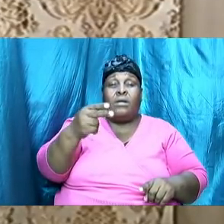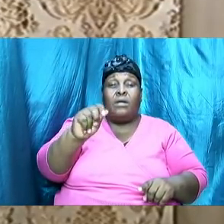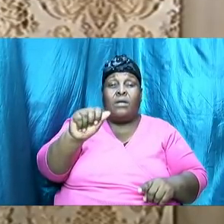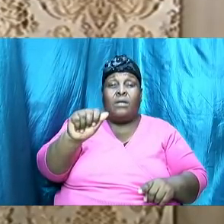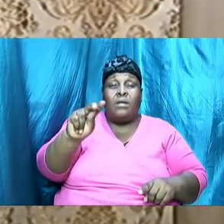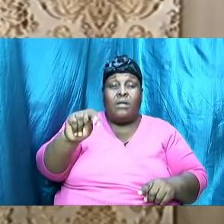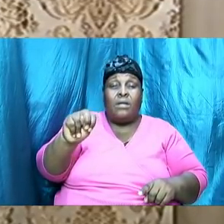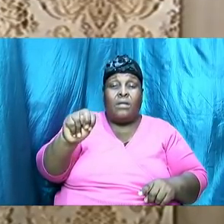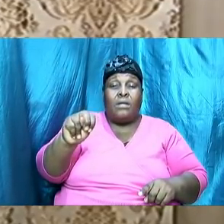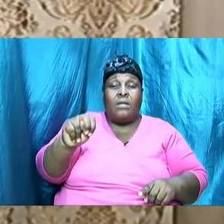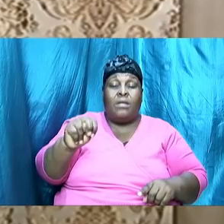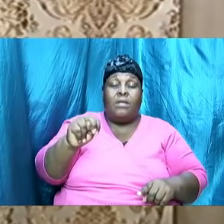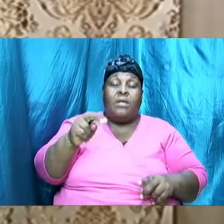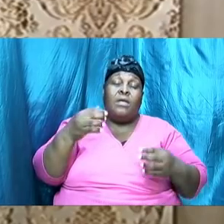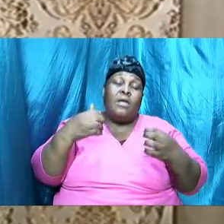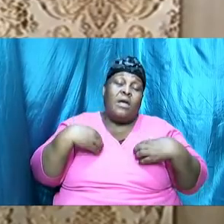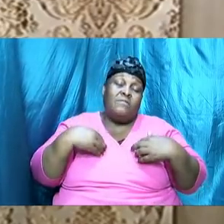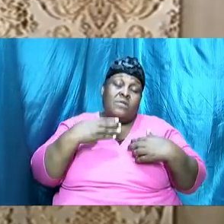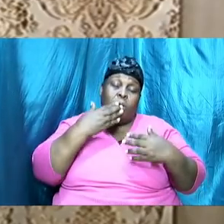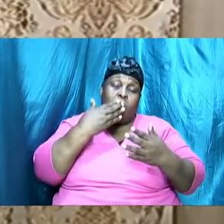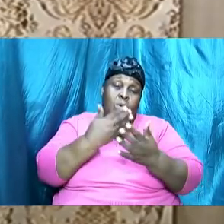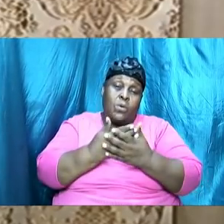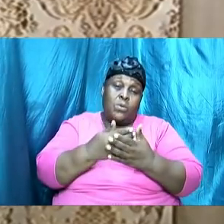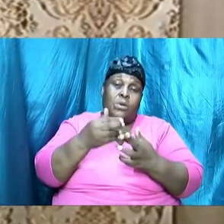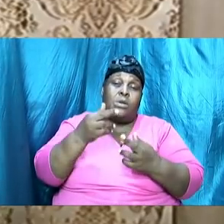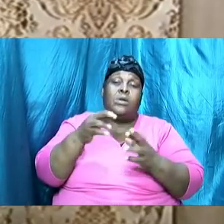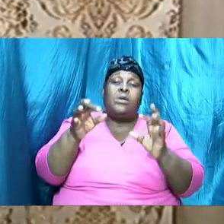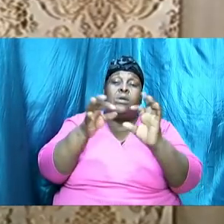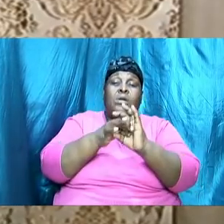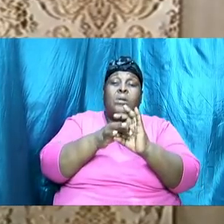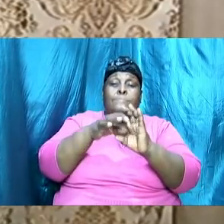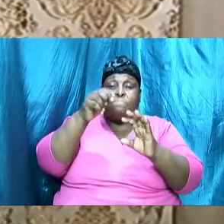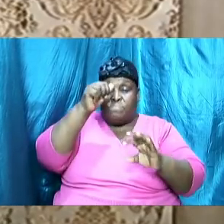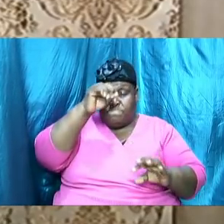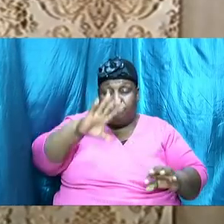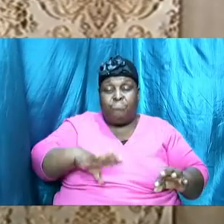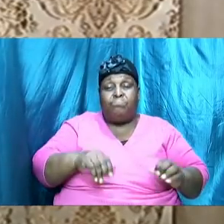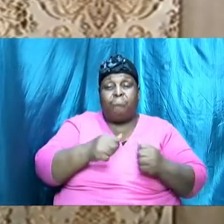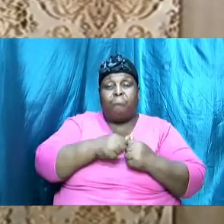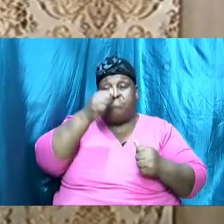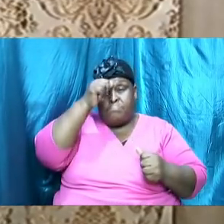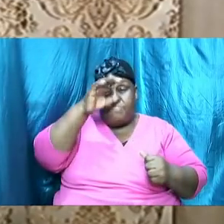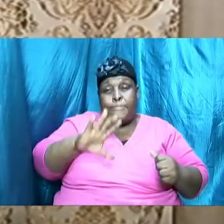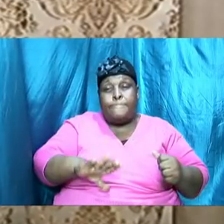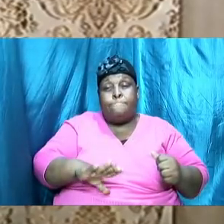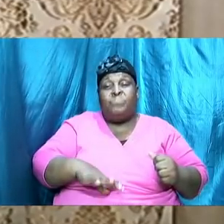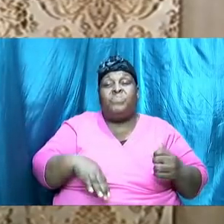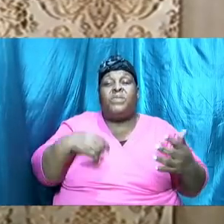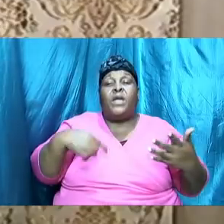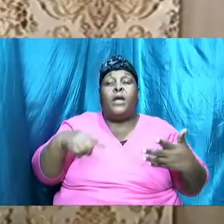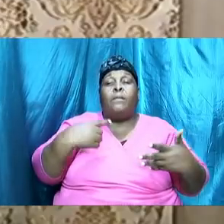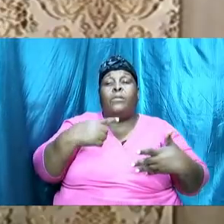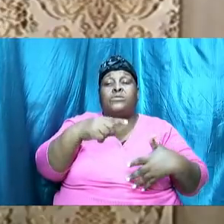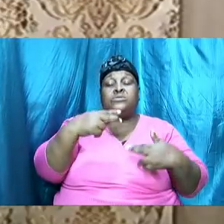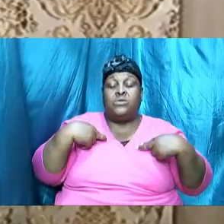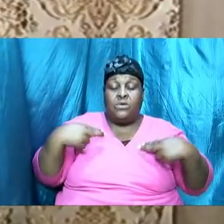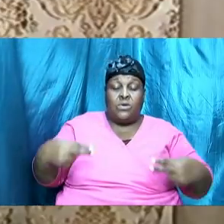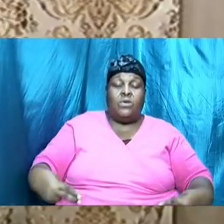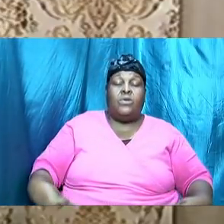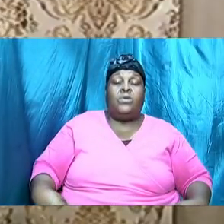relationship men with men amongst our human